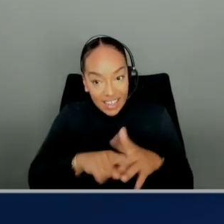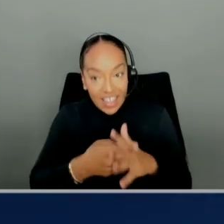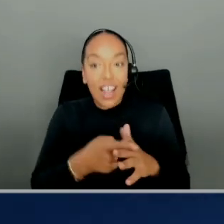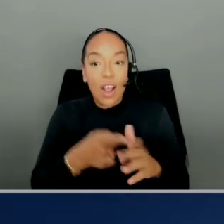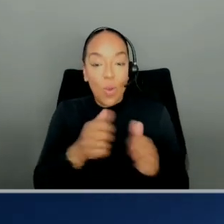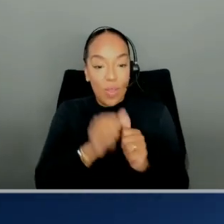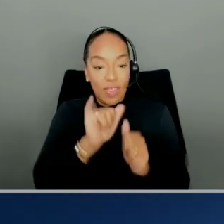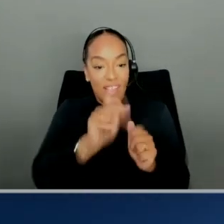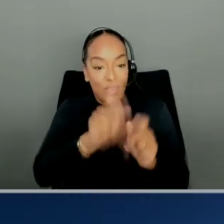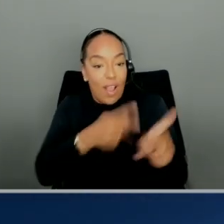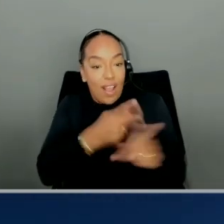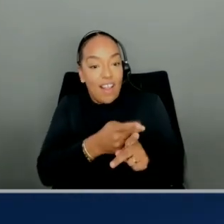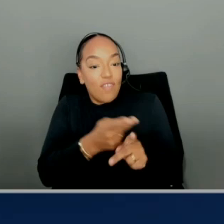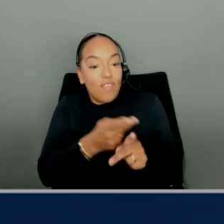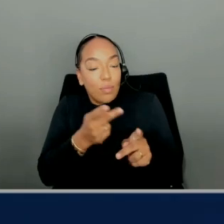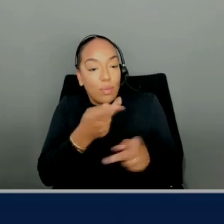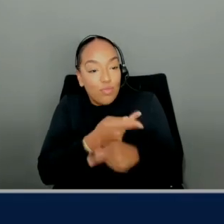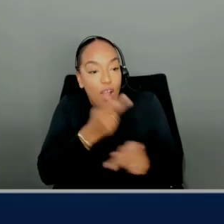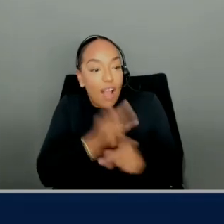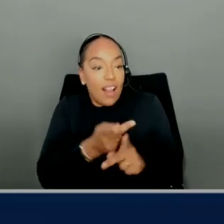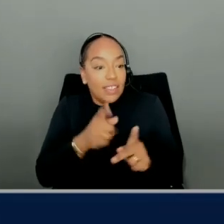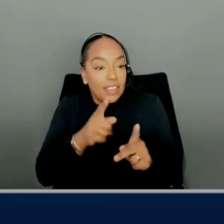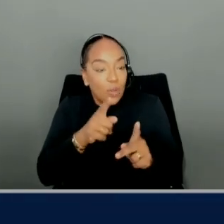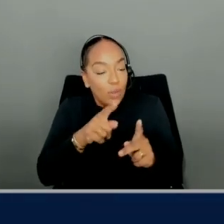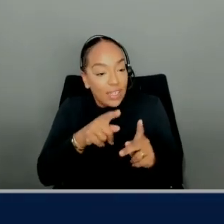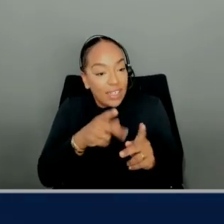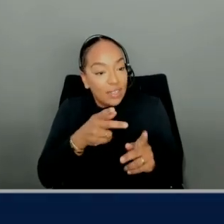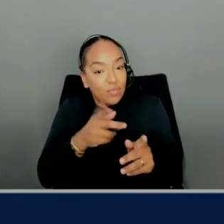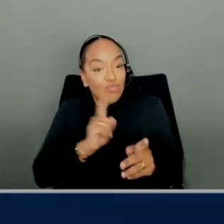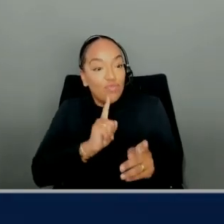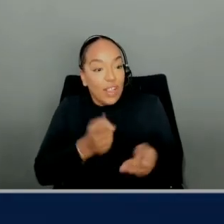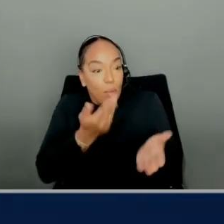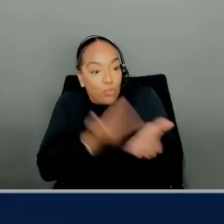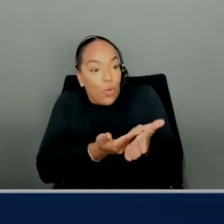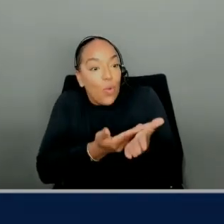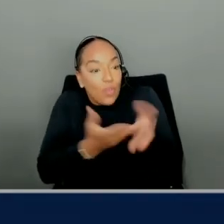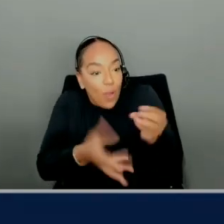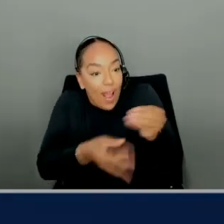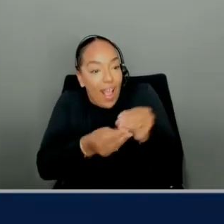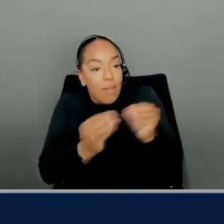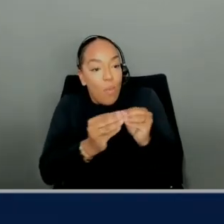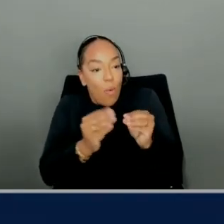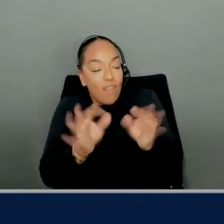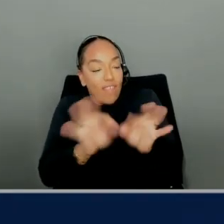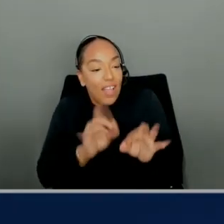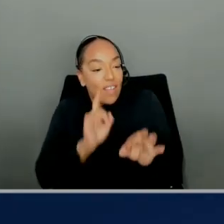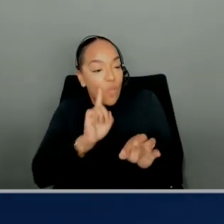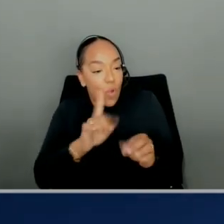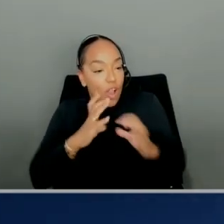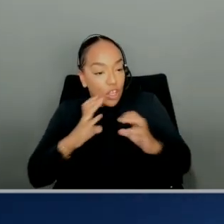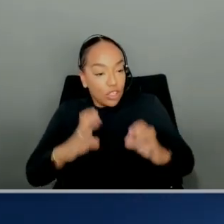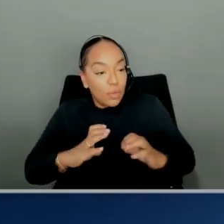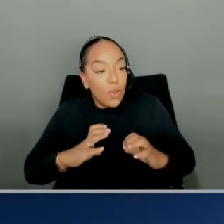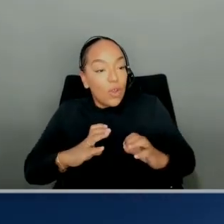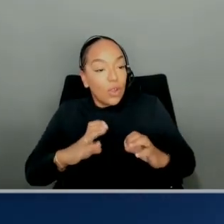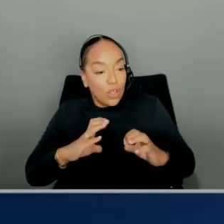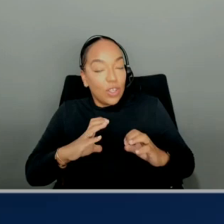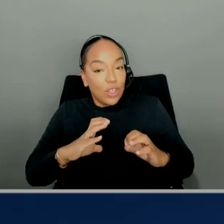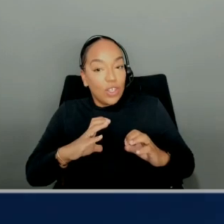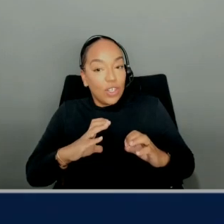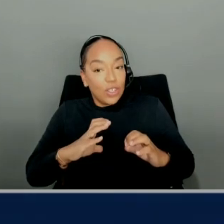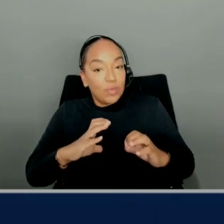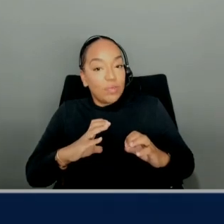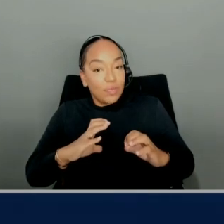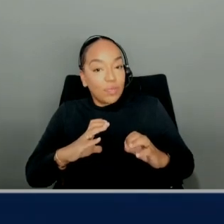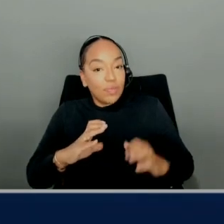products that keep iterating and keep proving to add more value to customers, but also unlock new use cases, it seems like. Yeah.